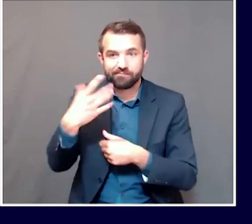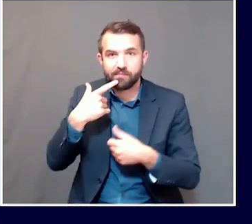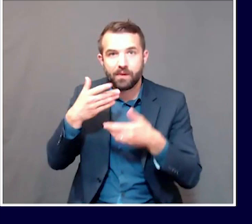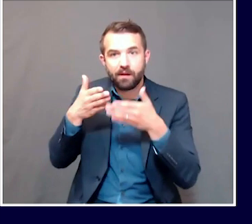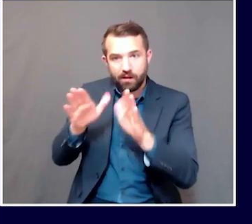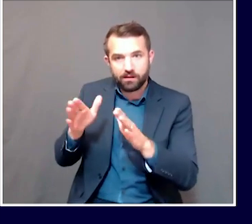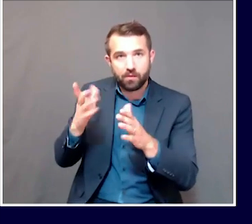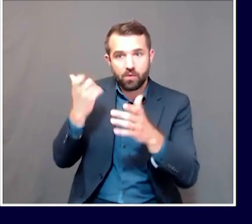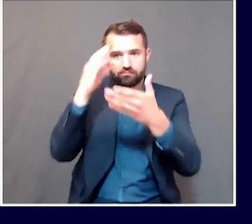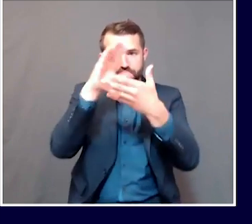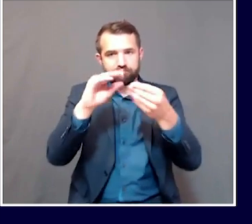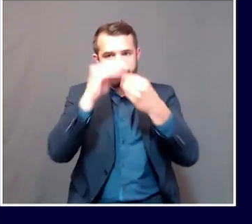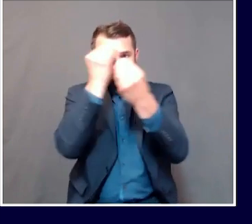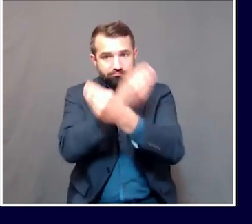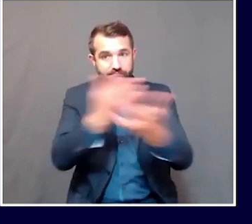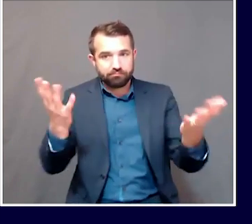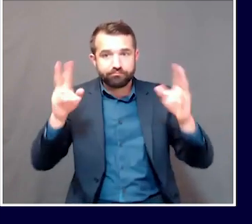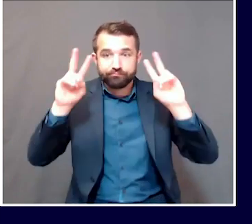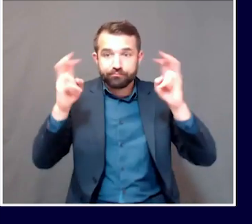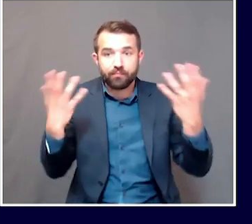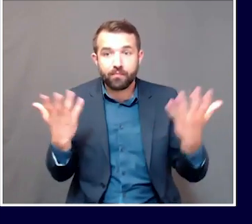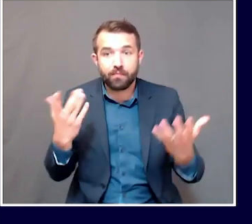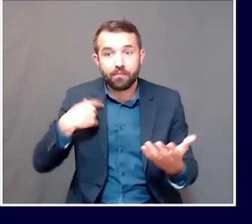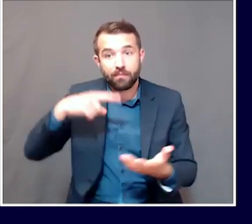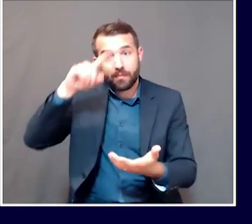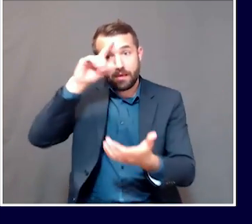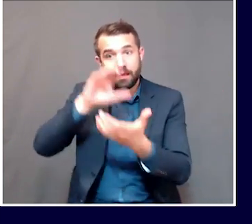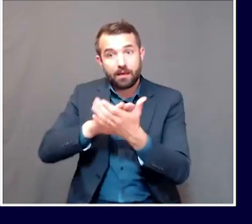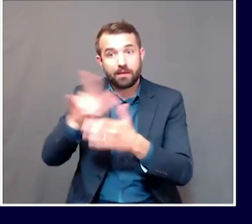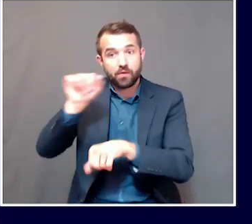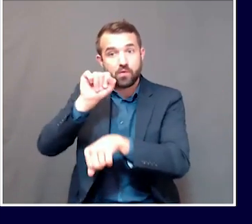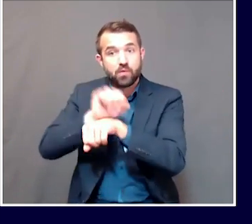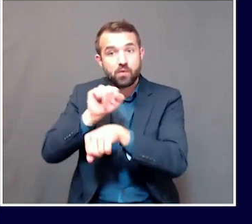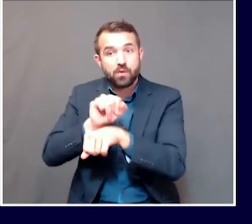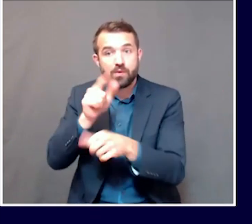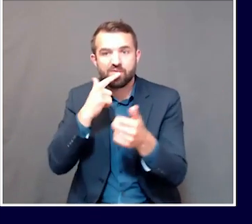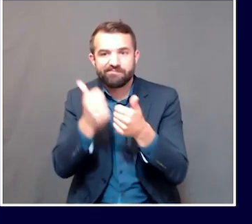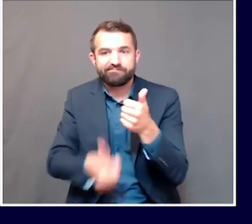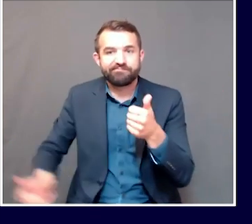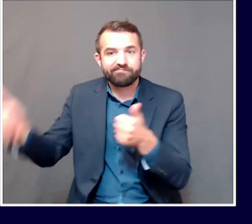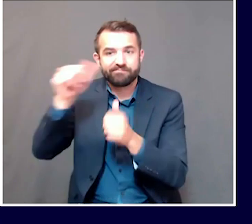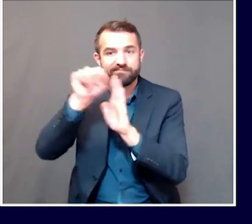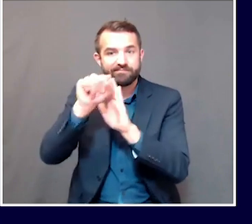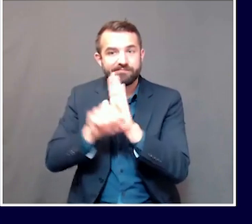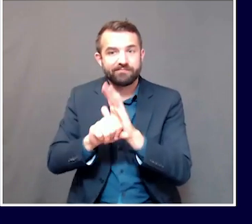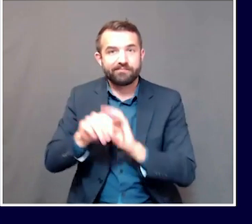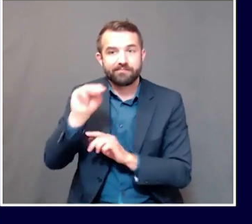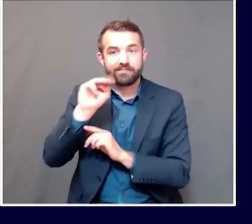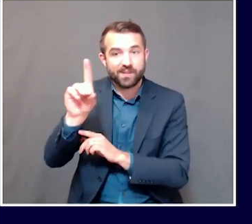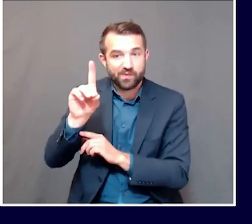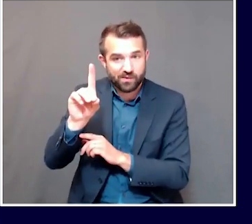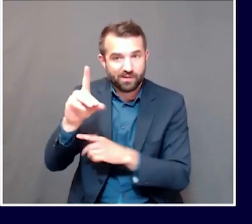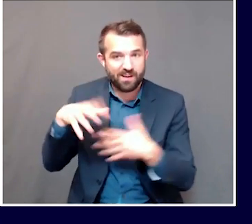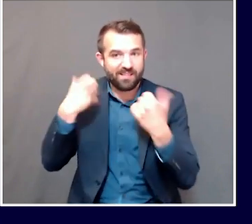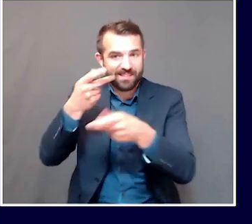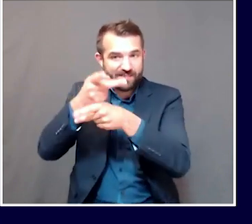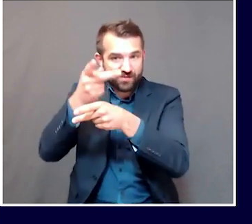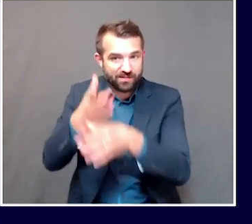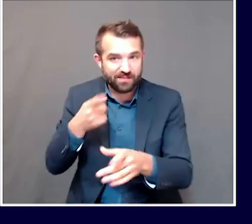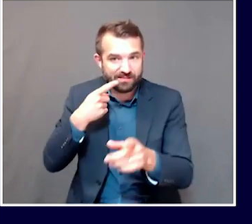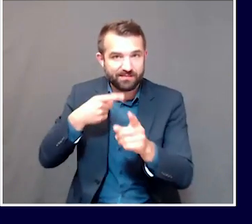Quote, my husband works in healthcare administration in Maryland, save for FaceTime. I haven't seen him since early March.